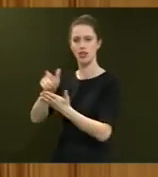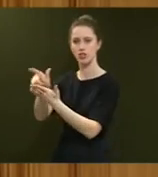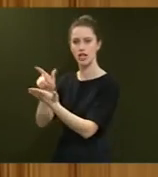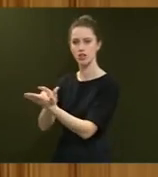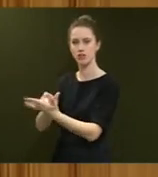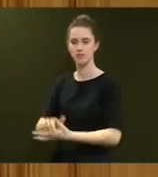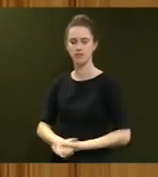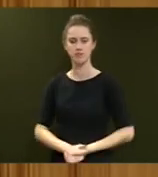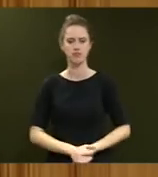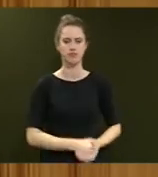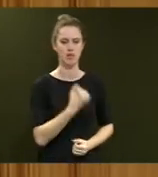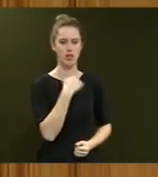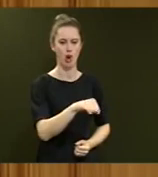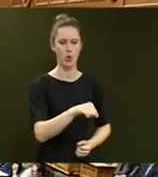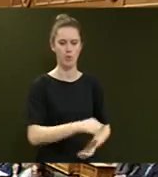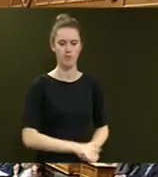No.